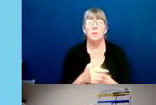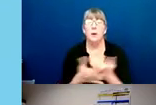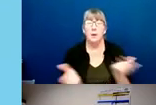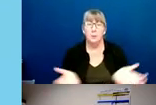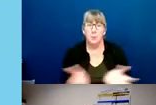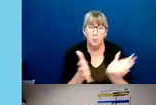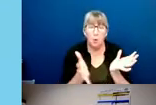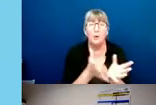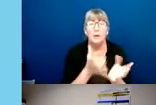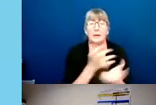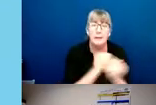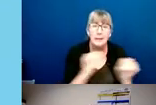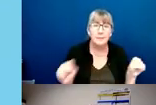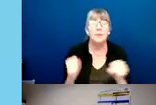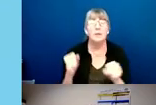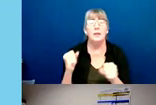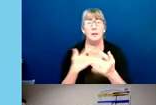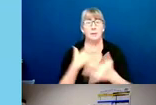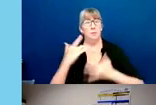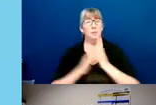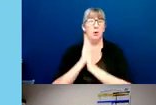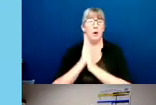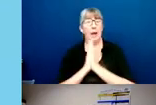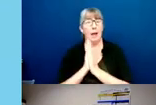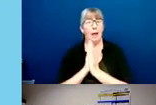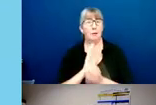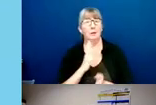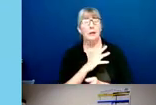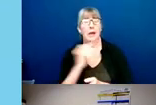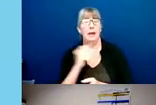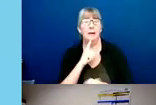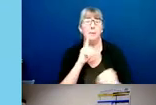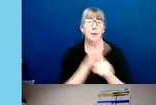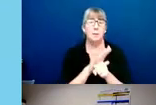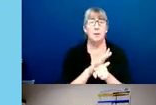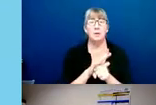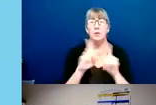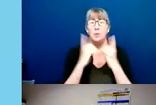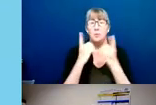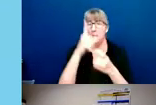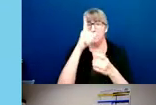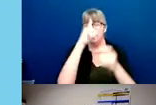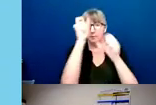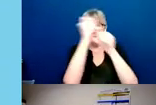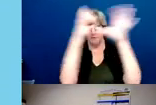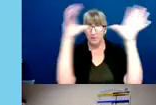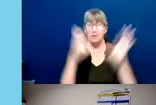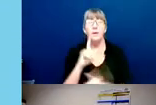and commitment to the department's vision, mission, and core values.